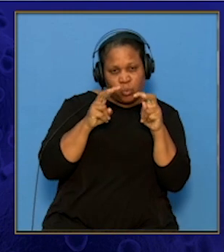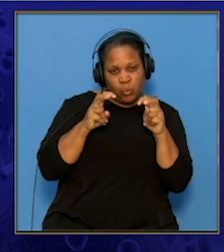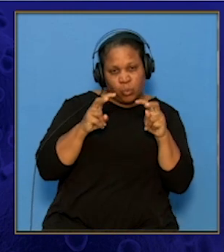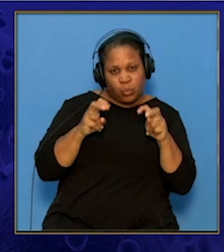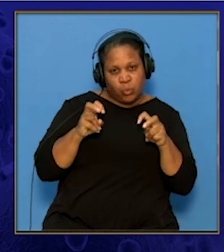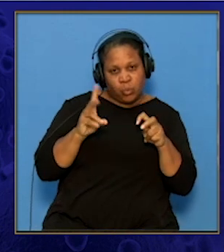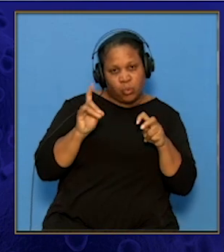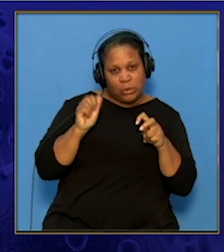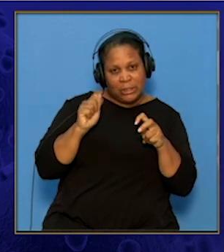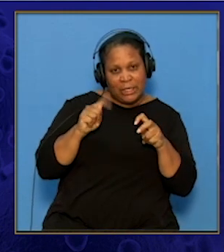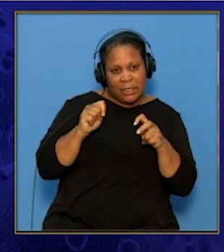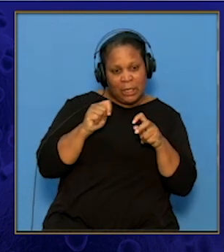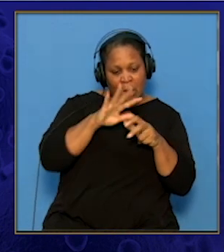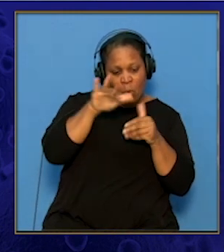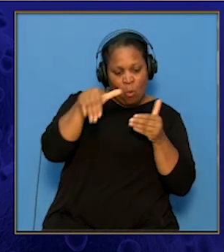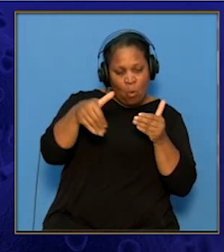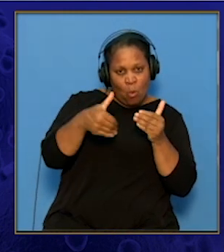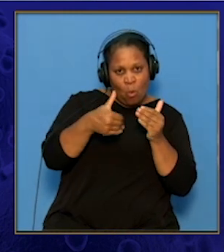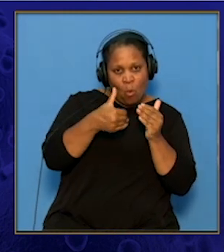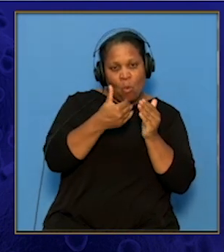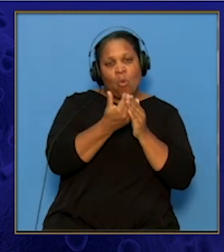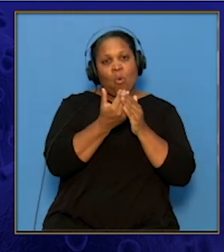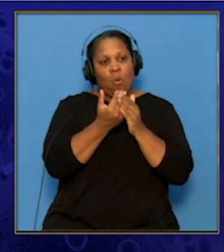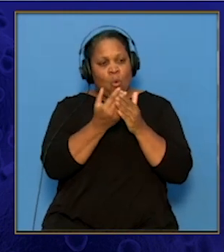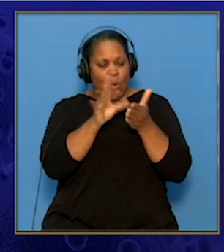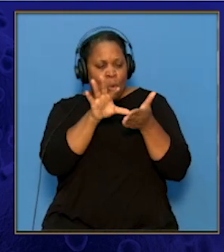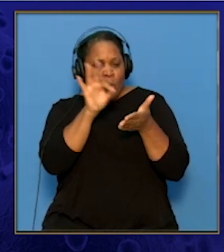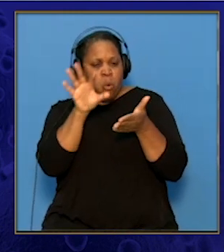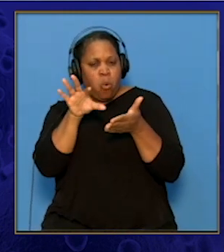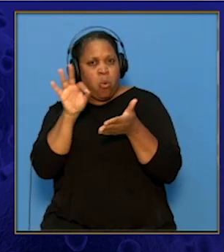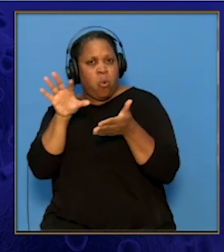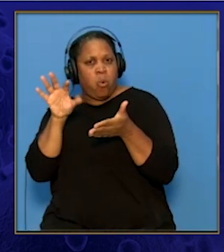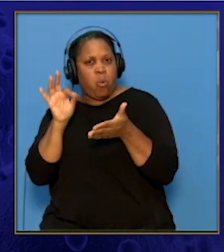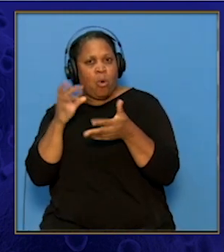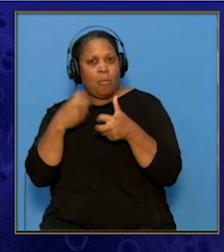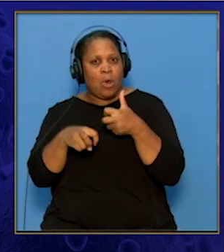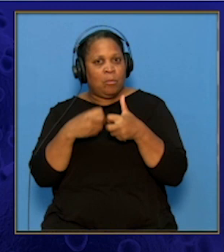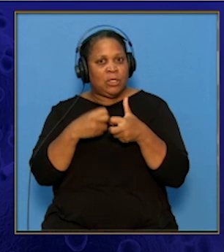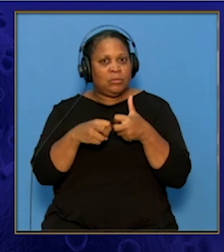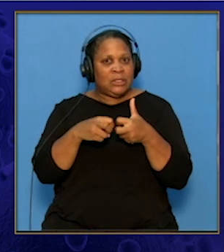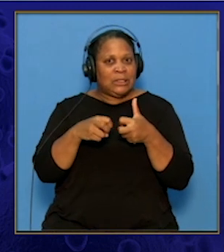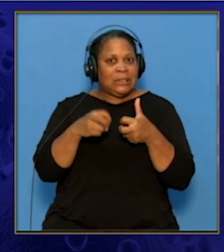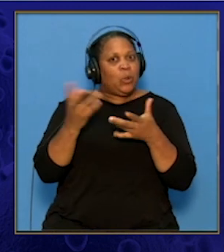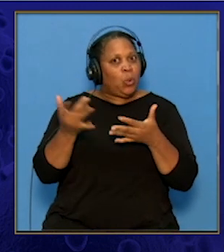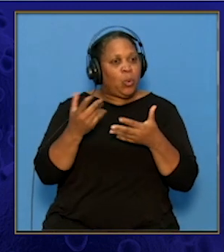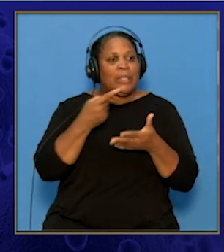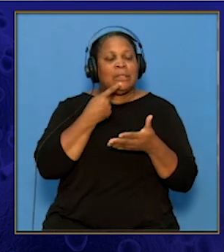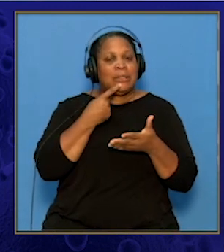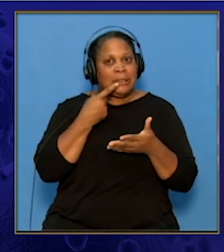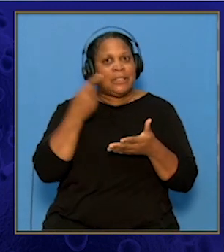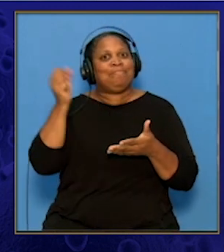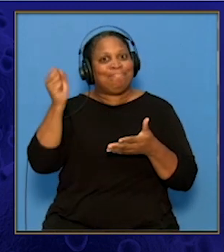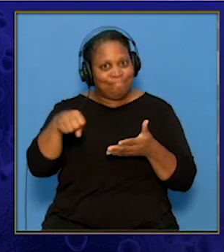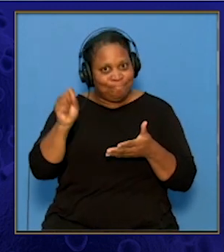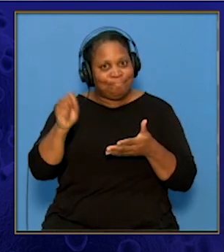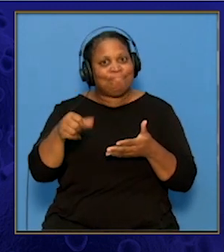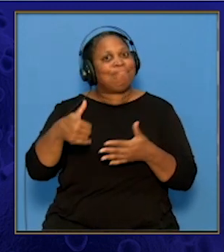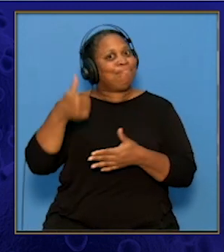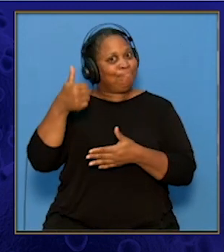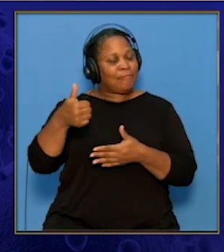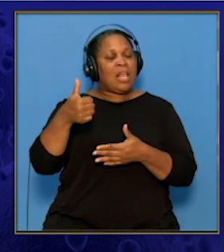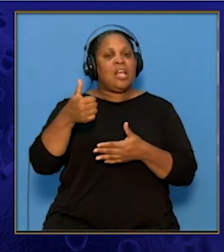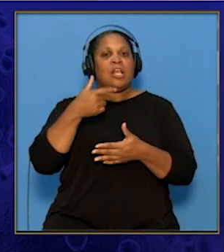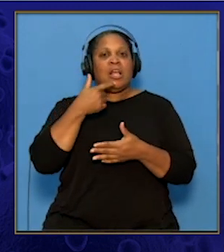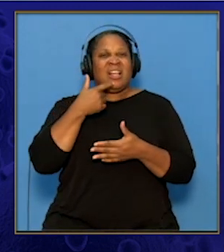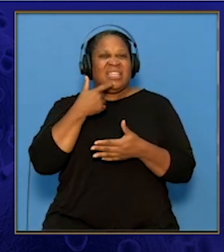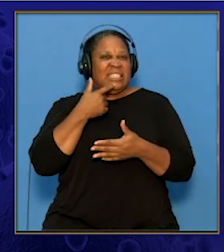inside and out to identify problems before giving approval. It is highly unlikely that all of